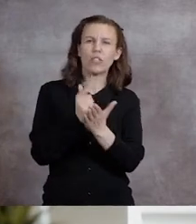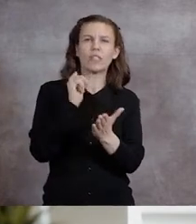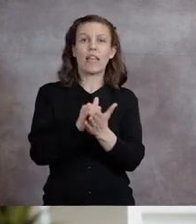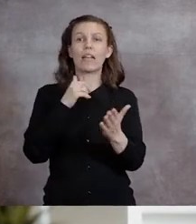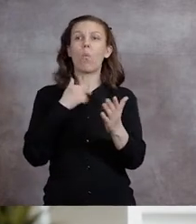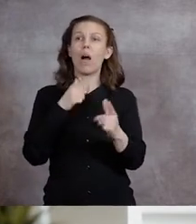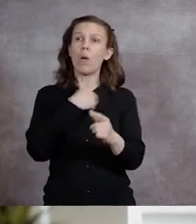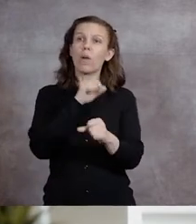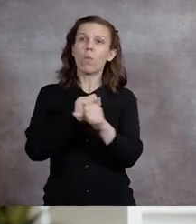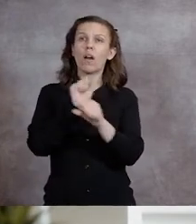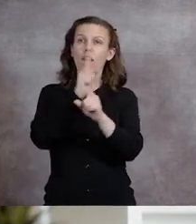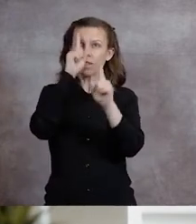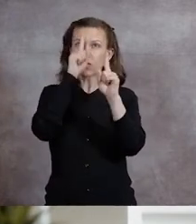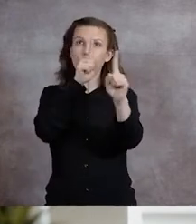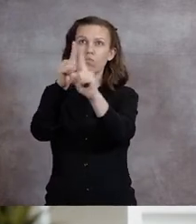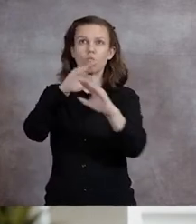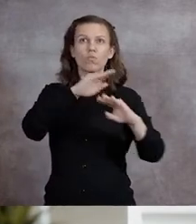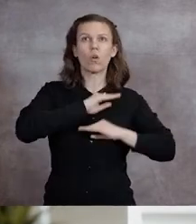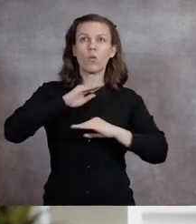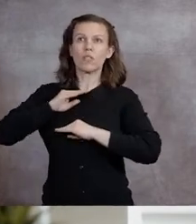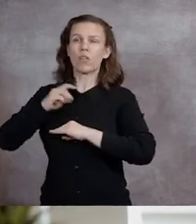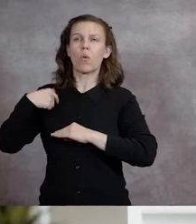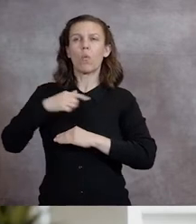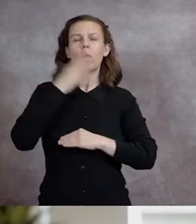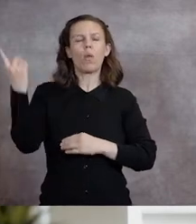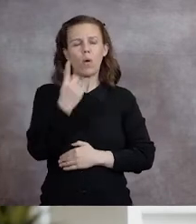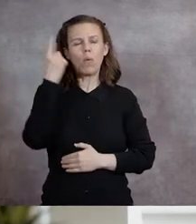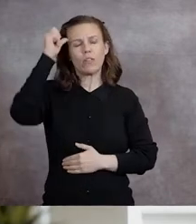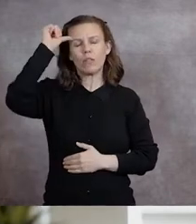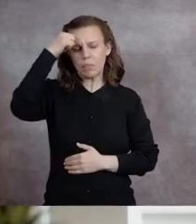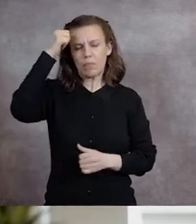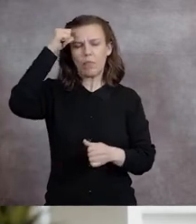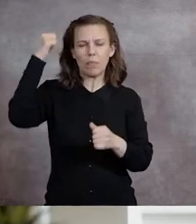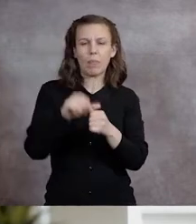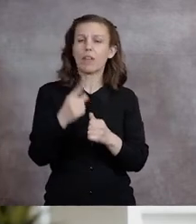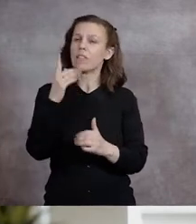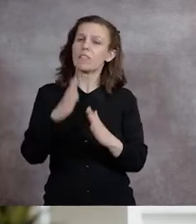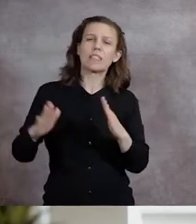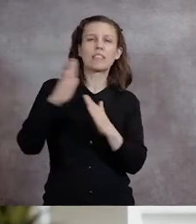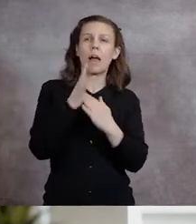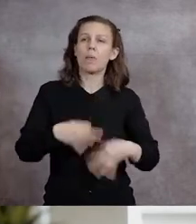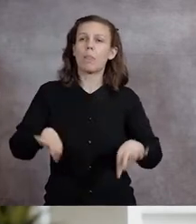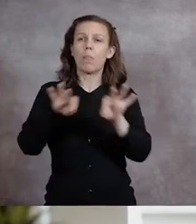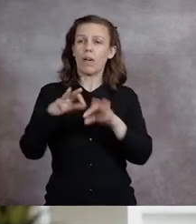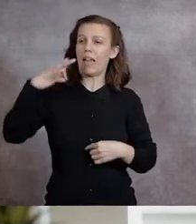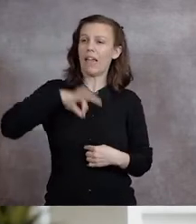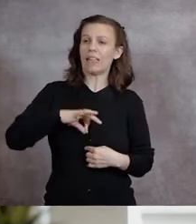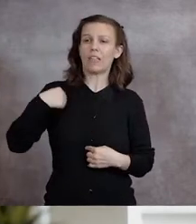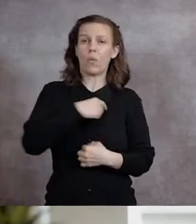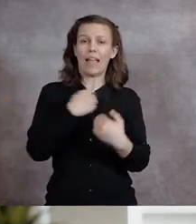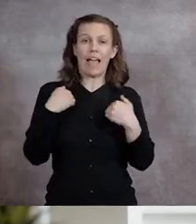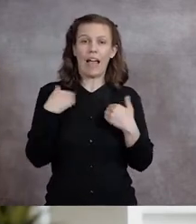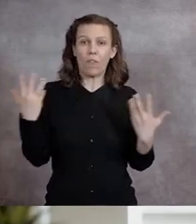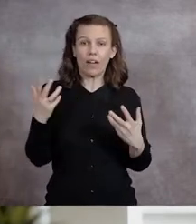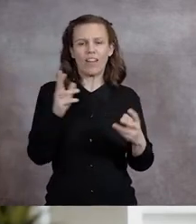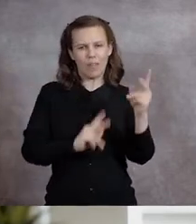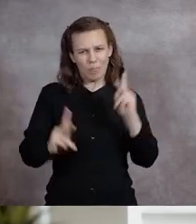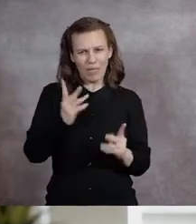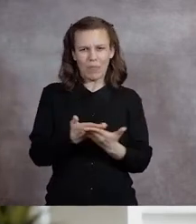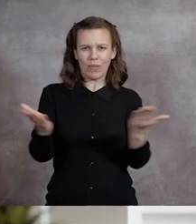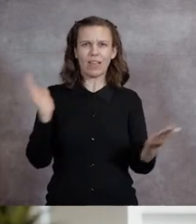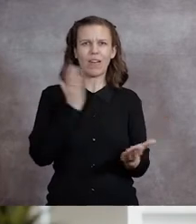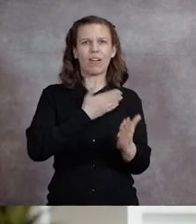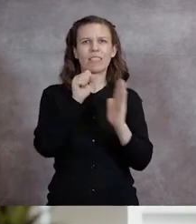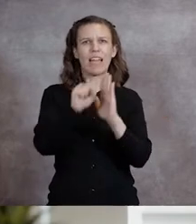ensures that even as we strive to meet our goals, we never forget that the most valuable asset we have in attaining our goals is the very